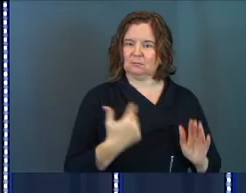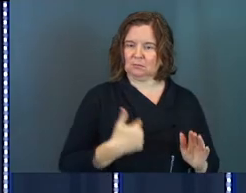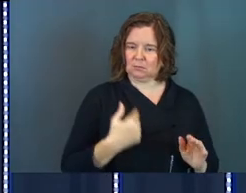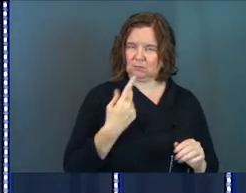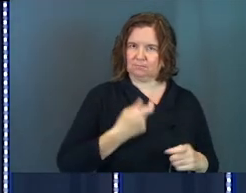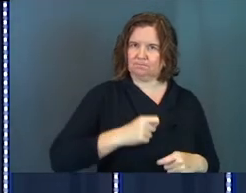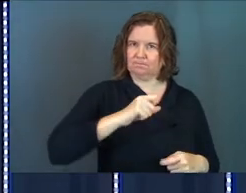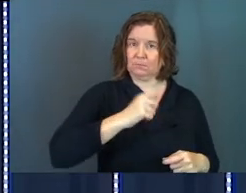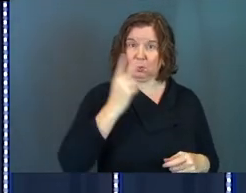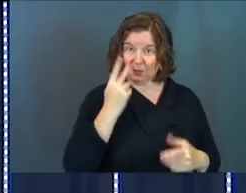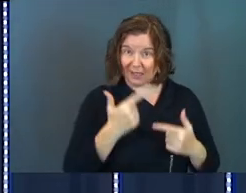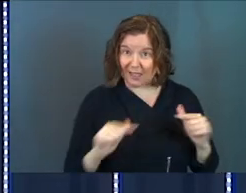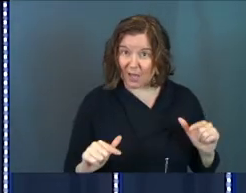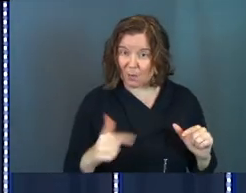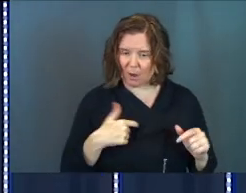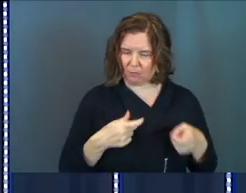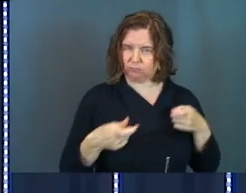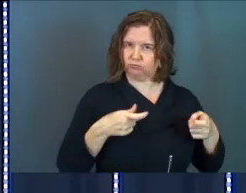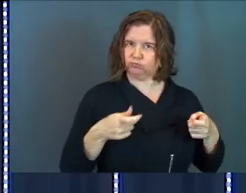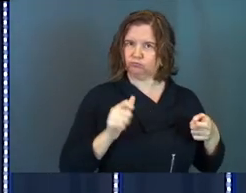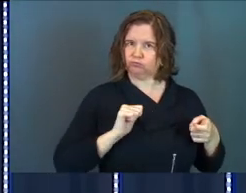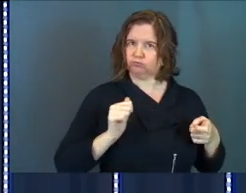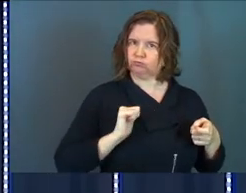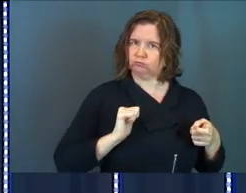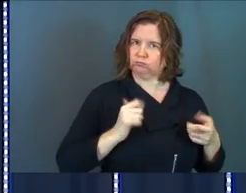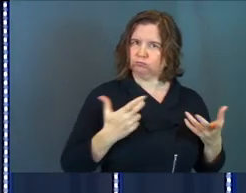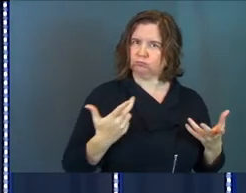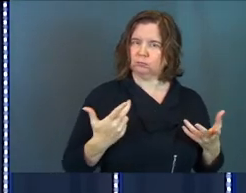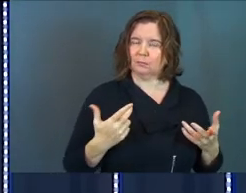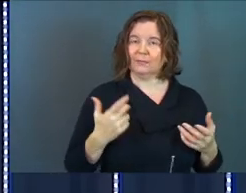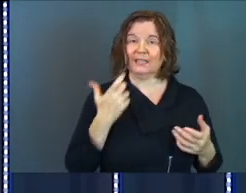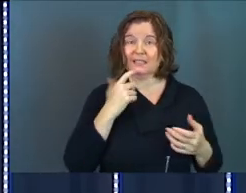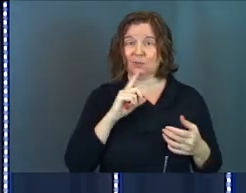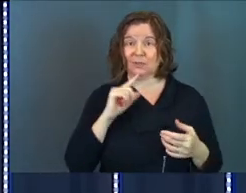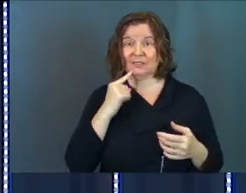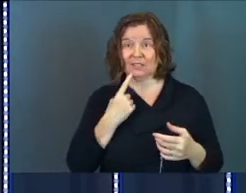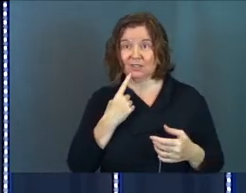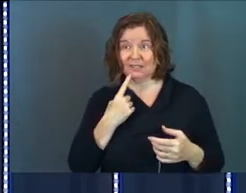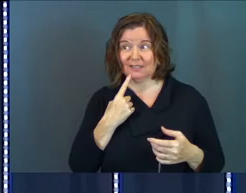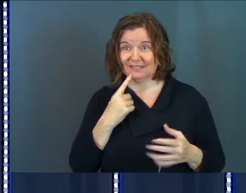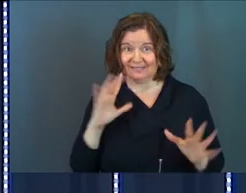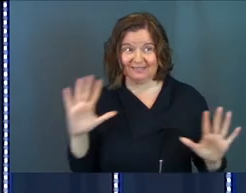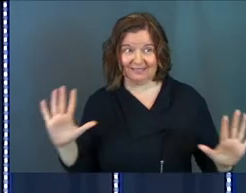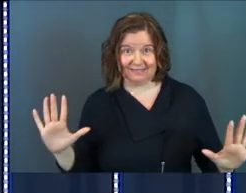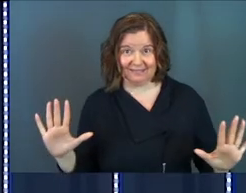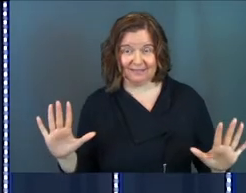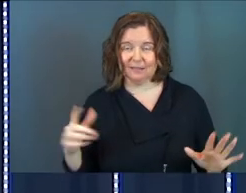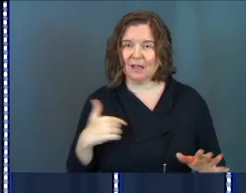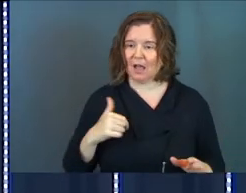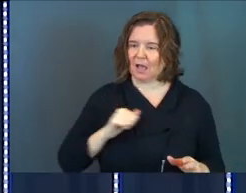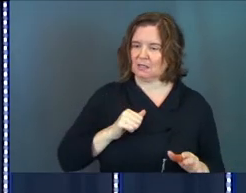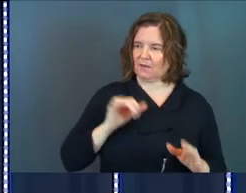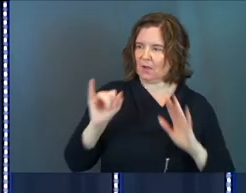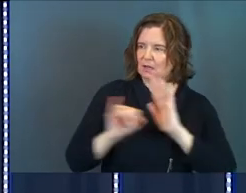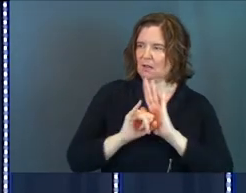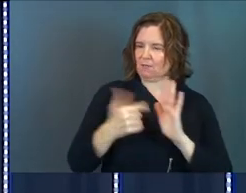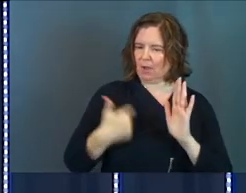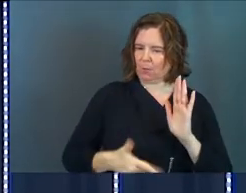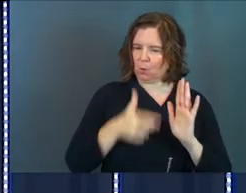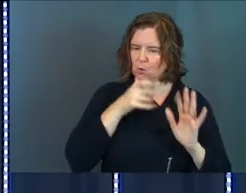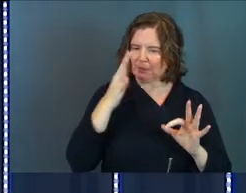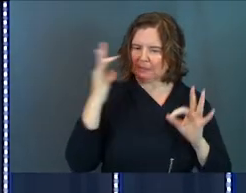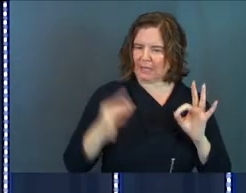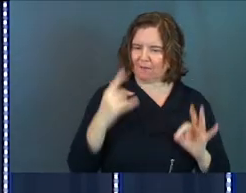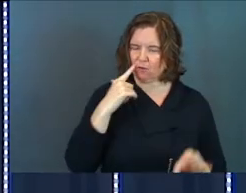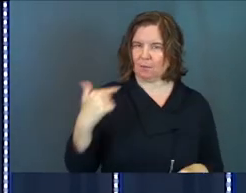Do you see that language? I self-identify. He just got real serious, didn't he? I self-identify. I'm the one